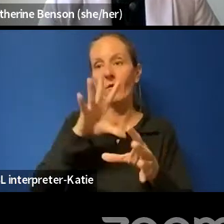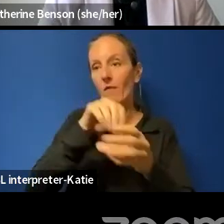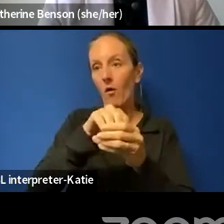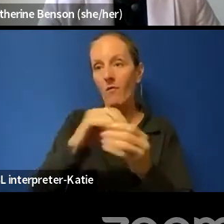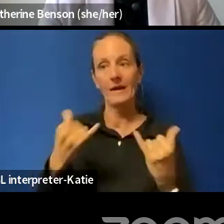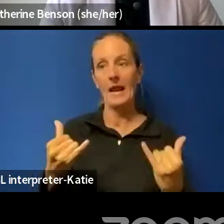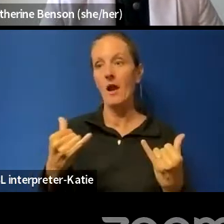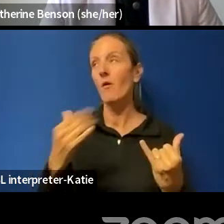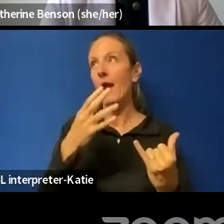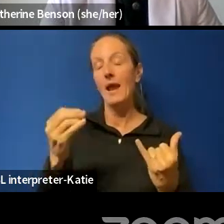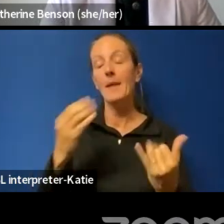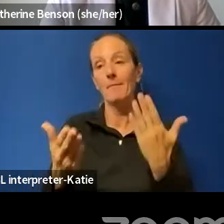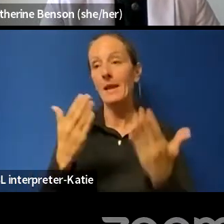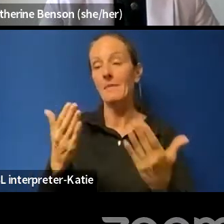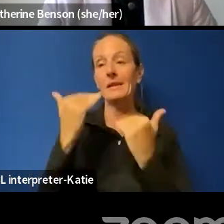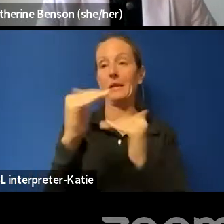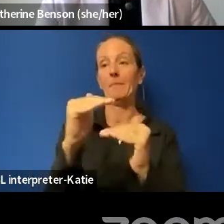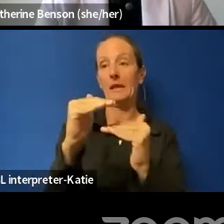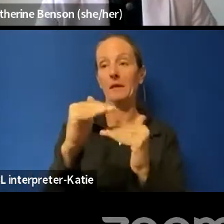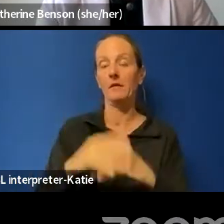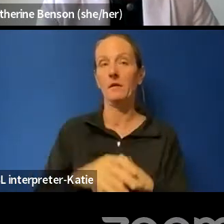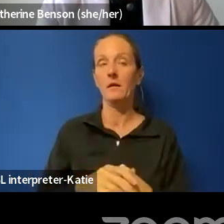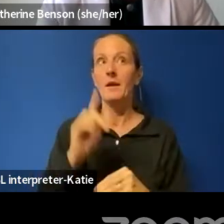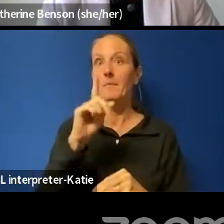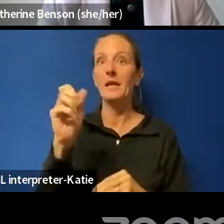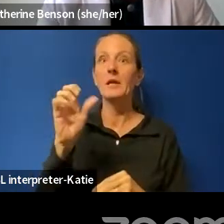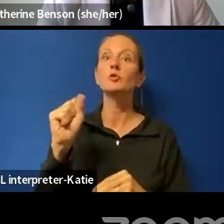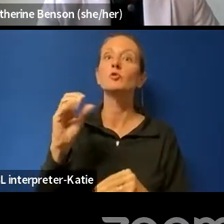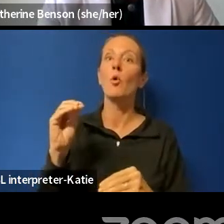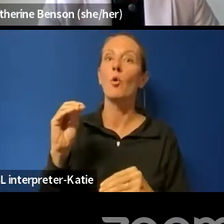stuff because it's just, it's, it's so, um,